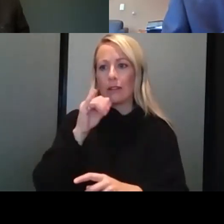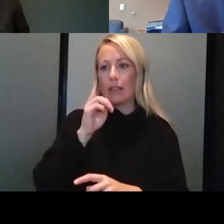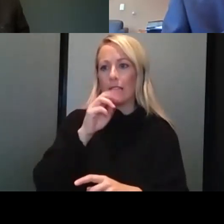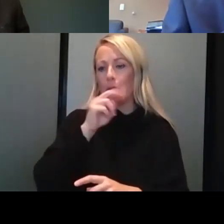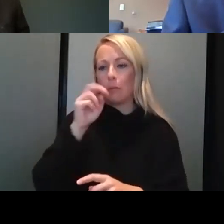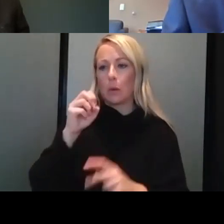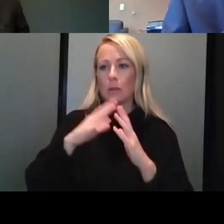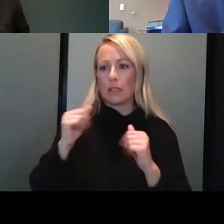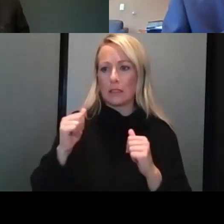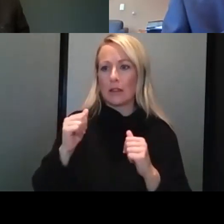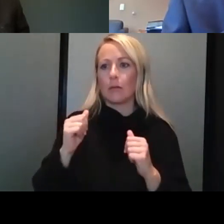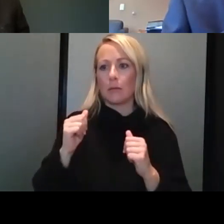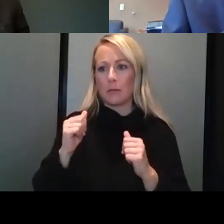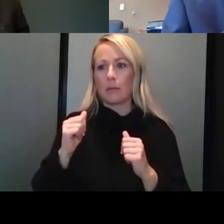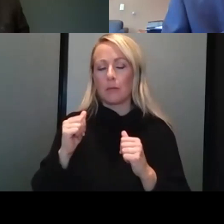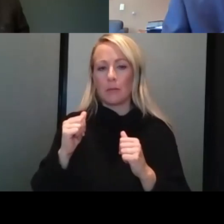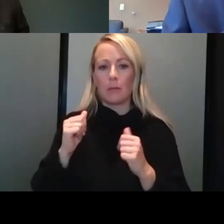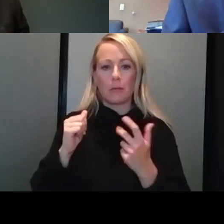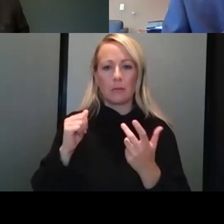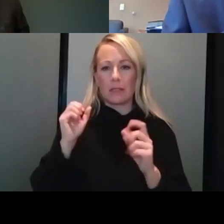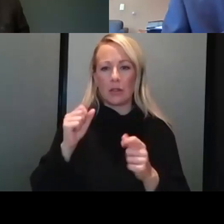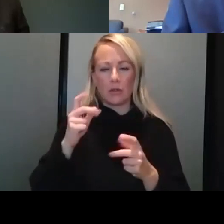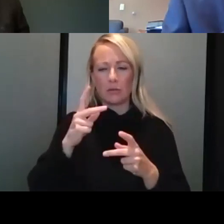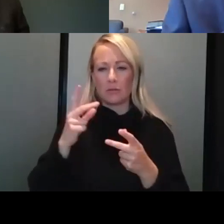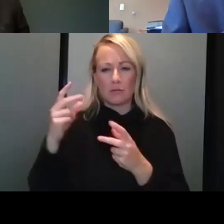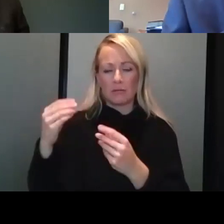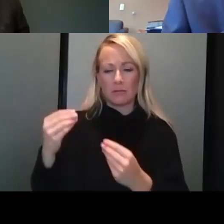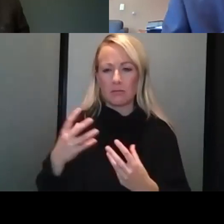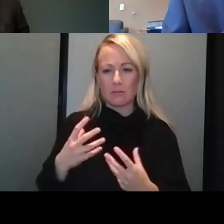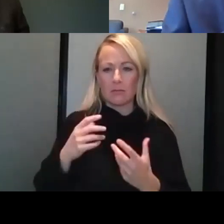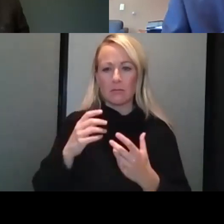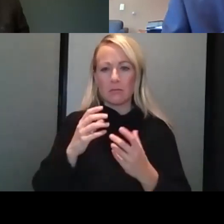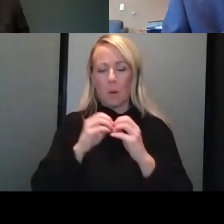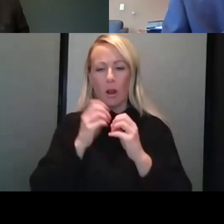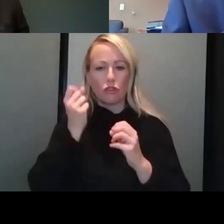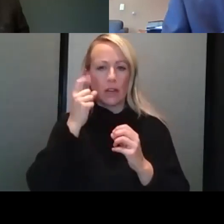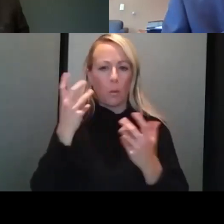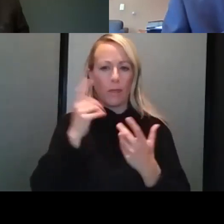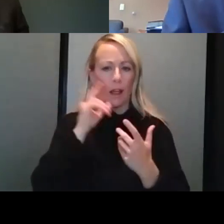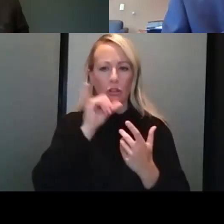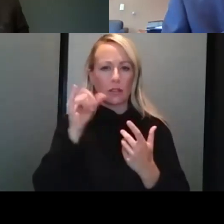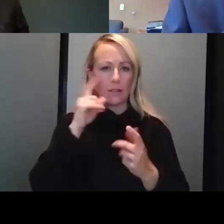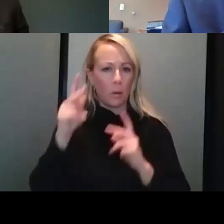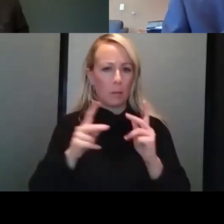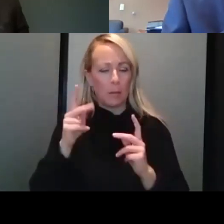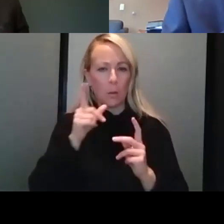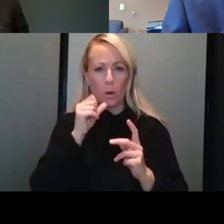for that vaccine to take as great a hold there. Maybe you could just give us some understanding about what that's looking like generally.